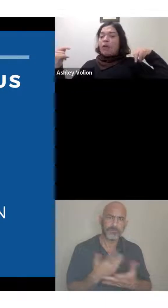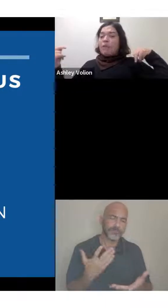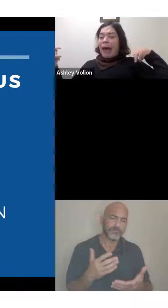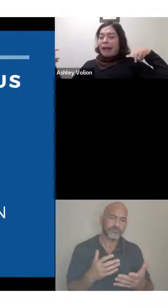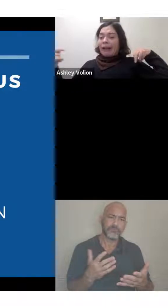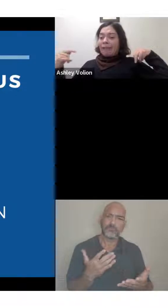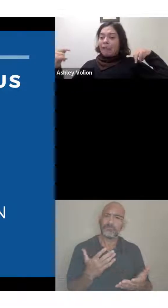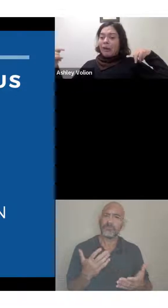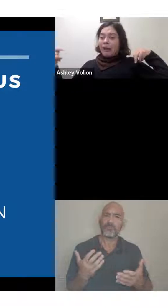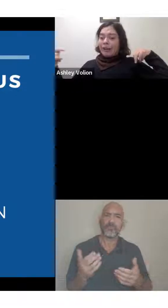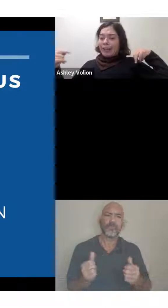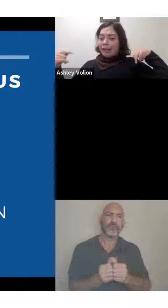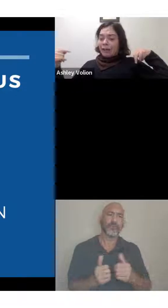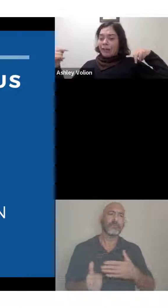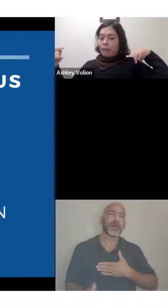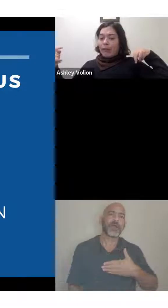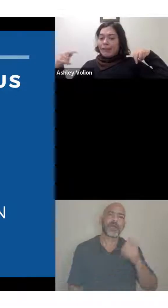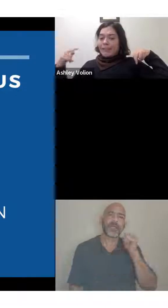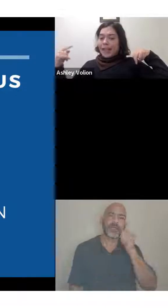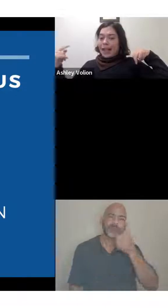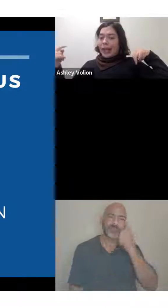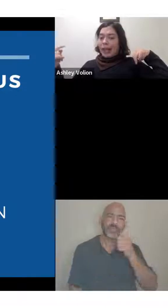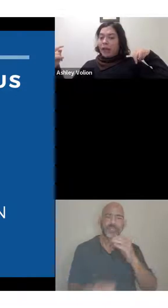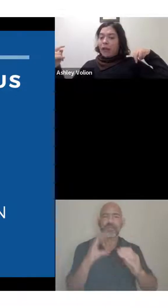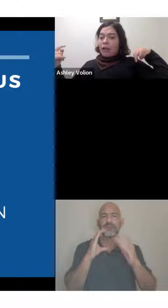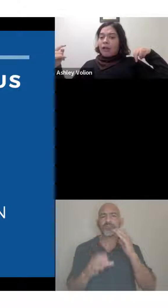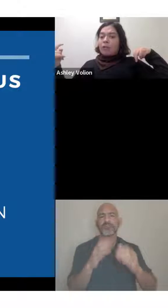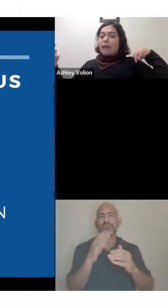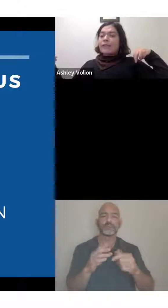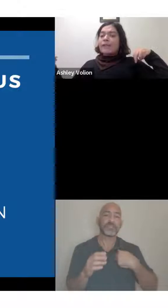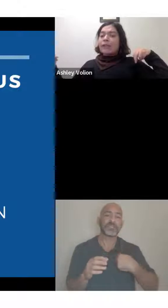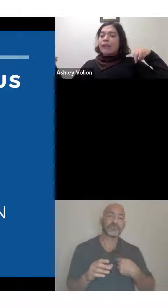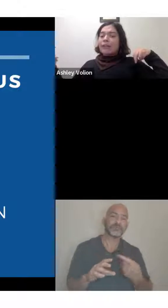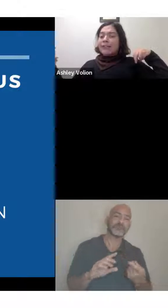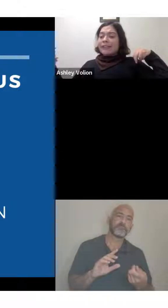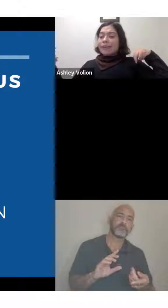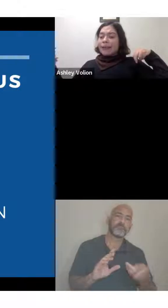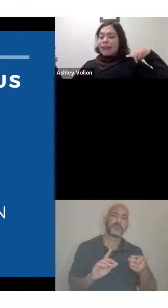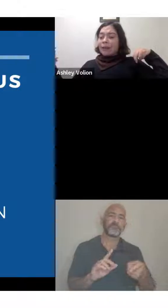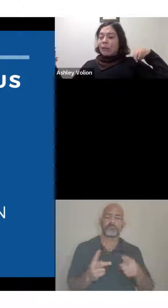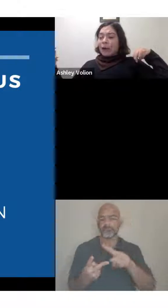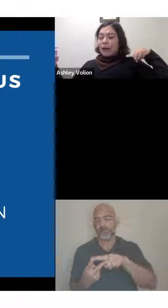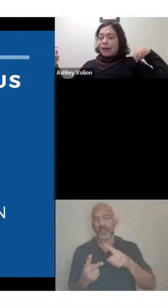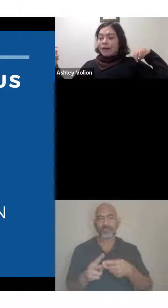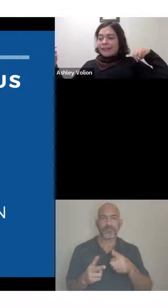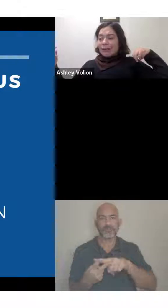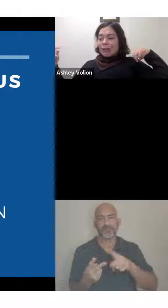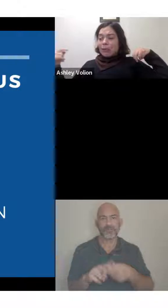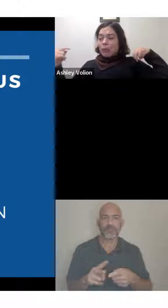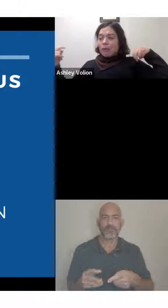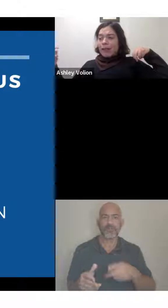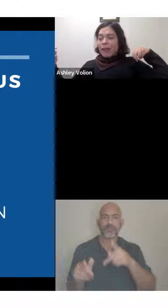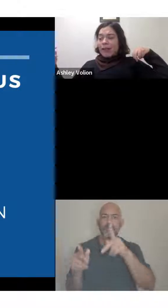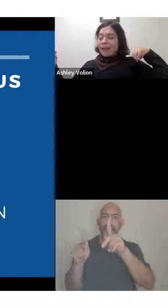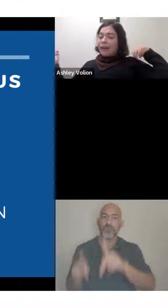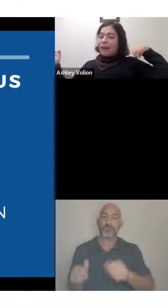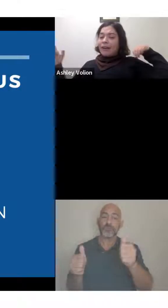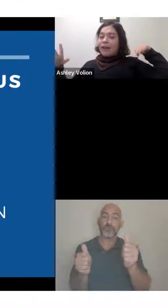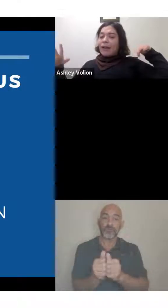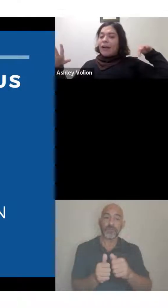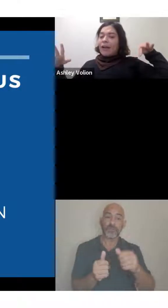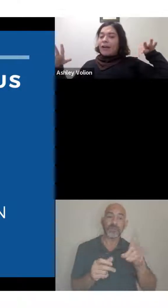I'll go back and forth with saying person with a disability or disabled woman